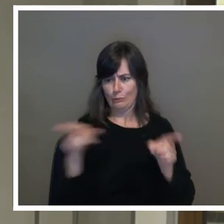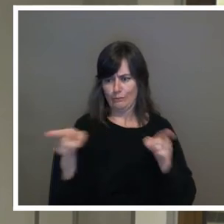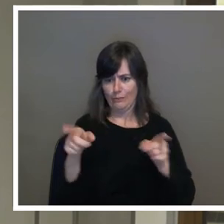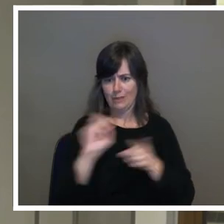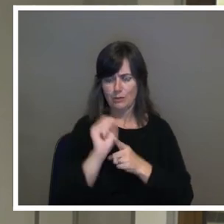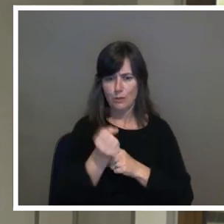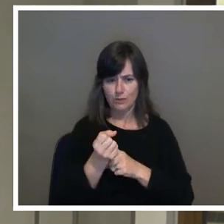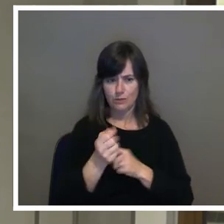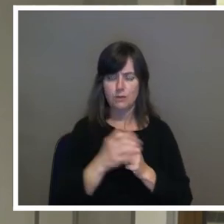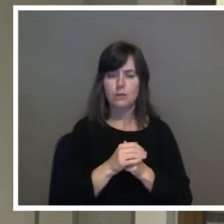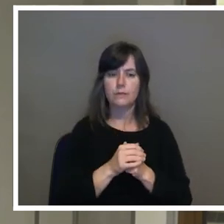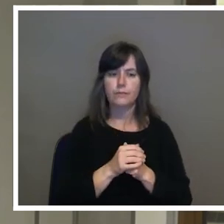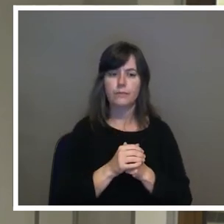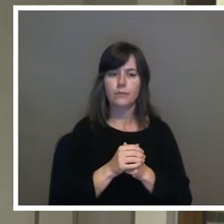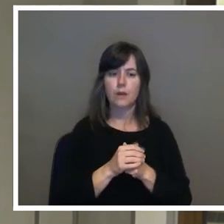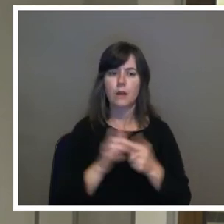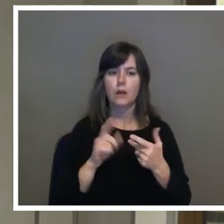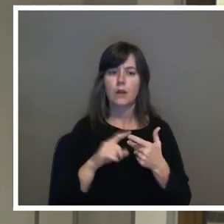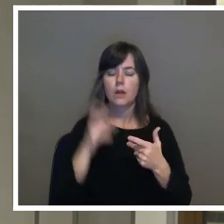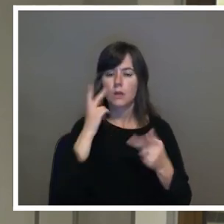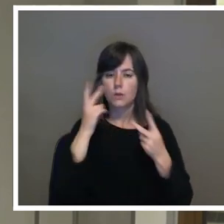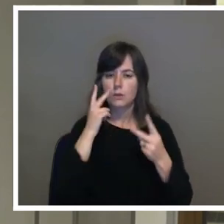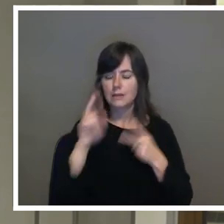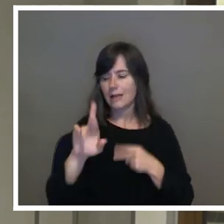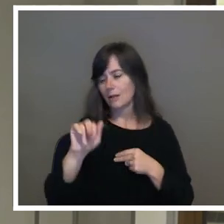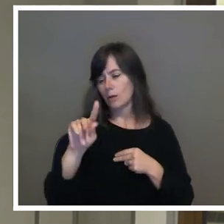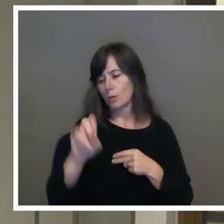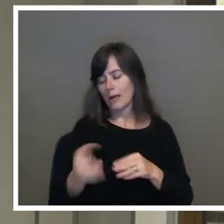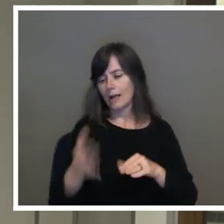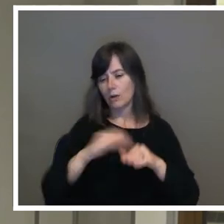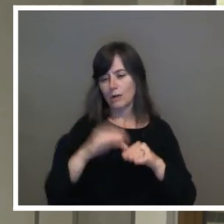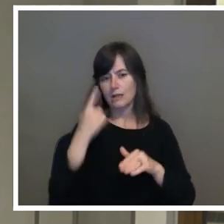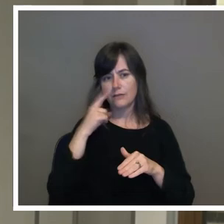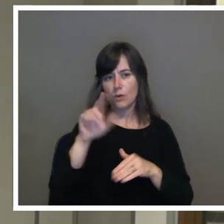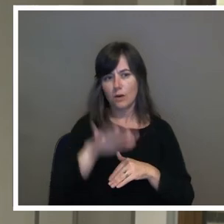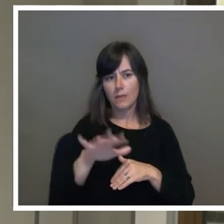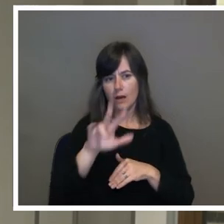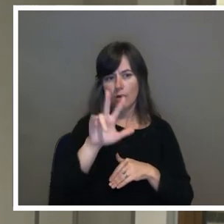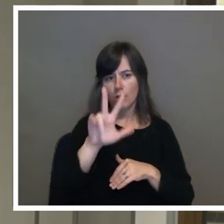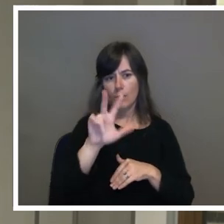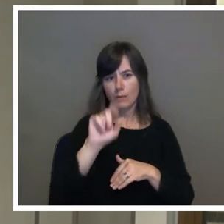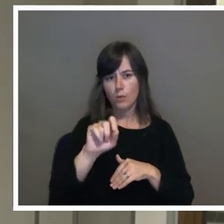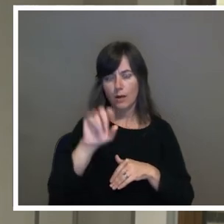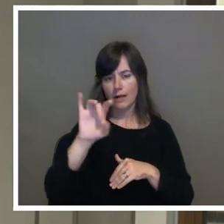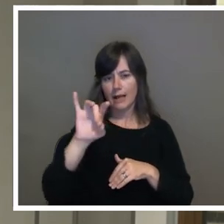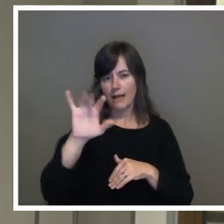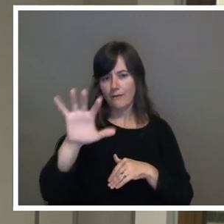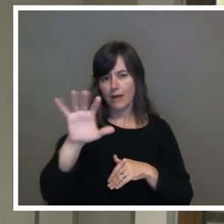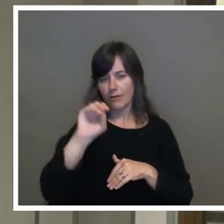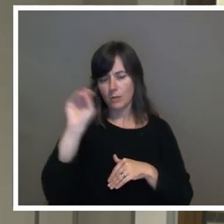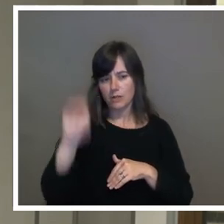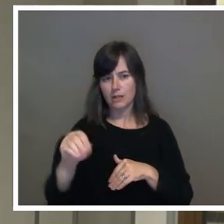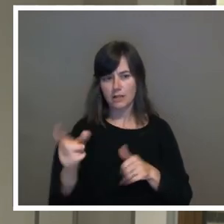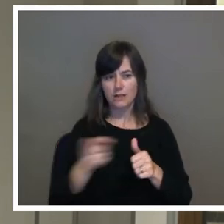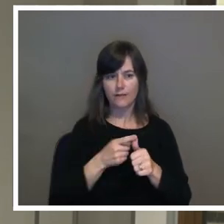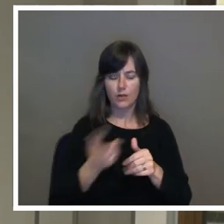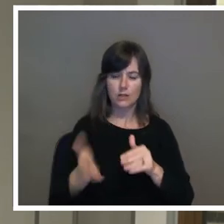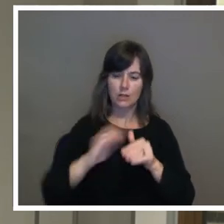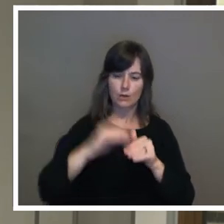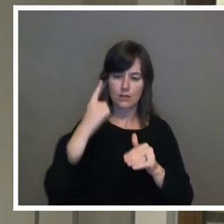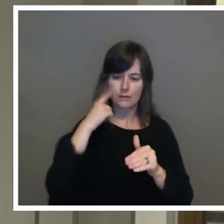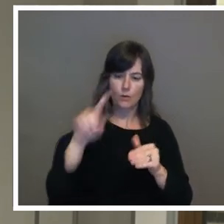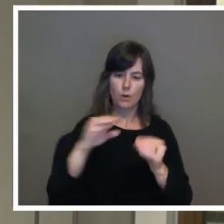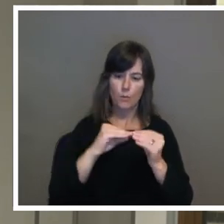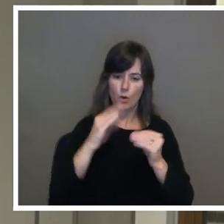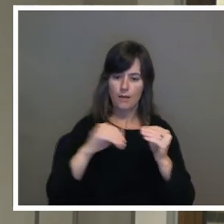You're looking at a rate increase of about 3.85 percent. It is the first increase in over eight years. Would you be better like